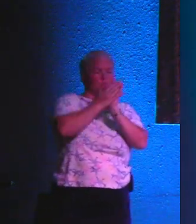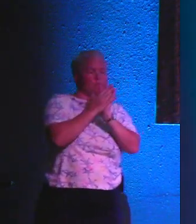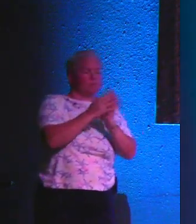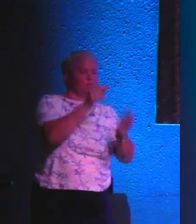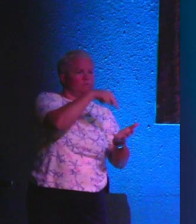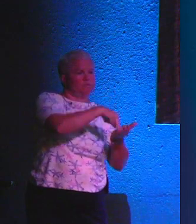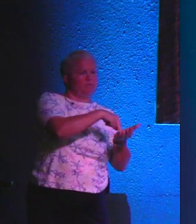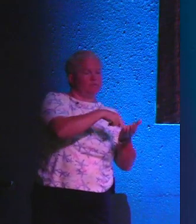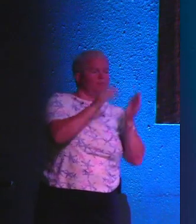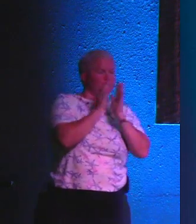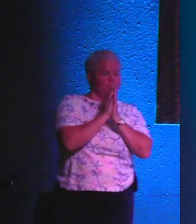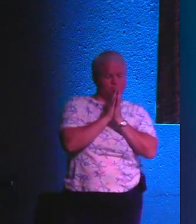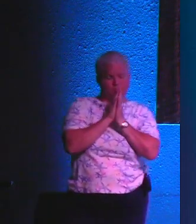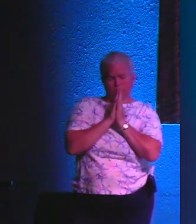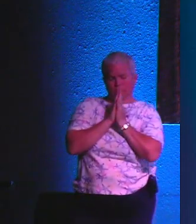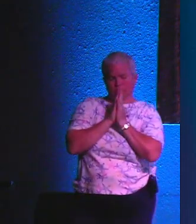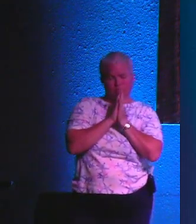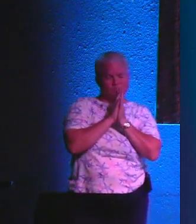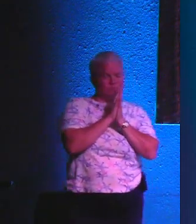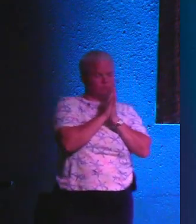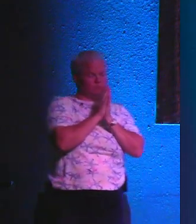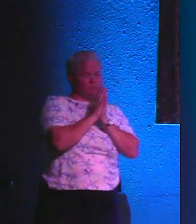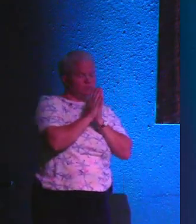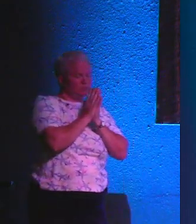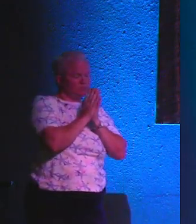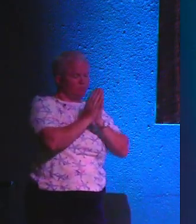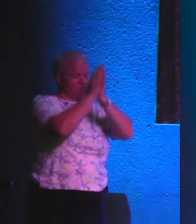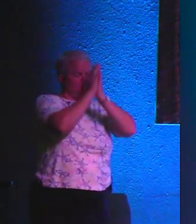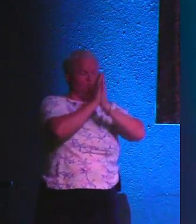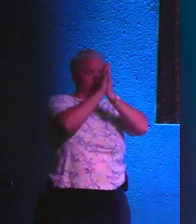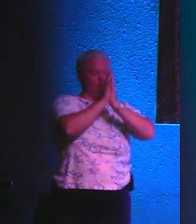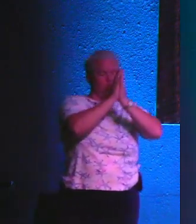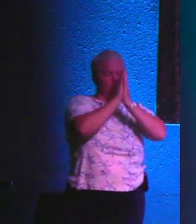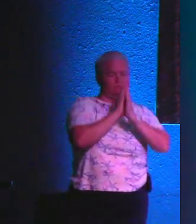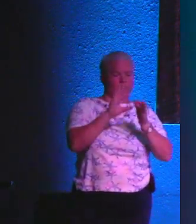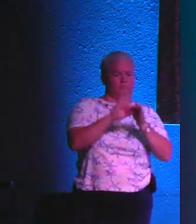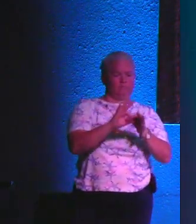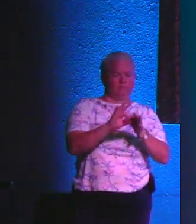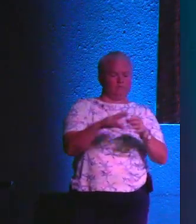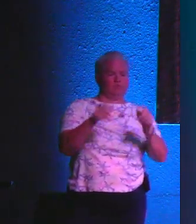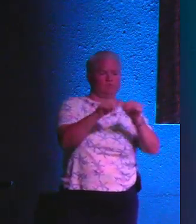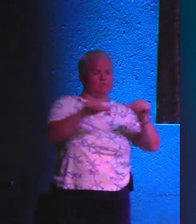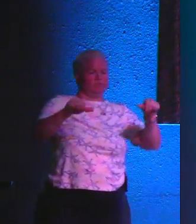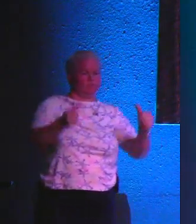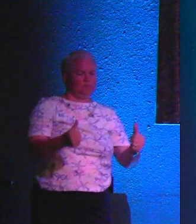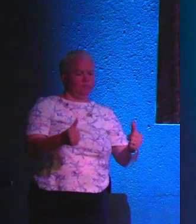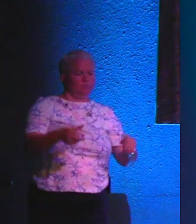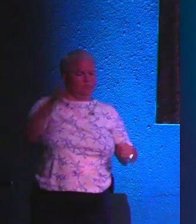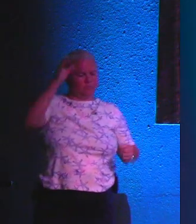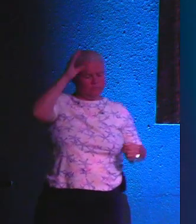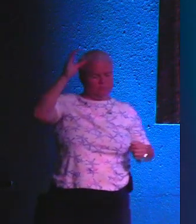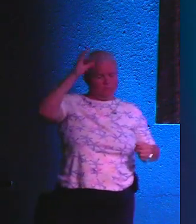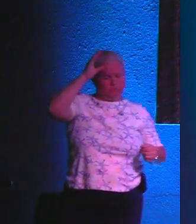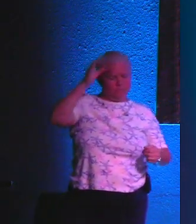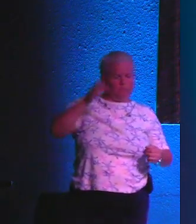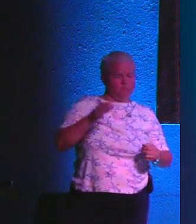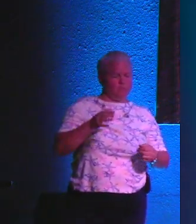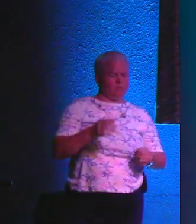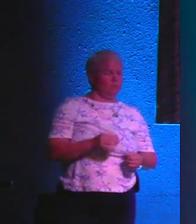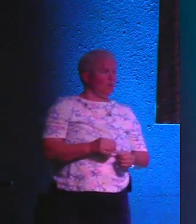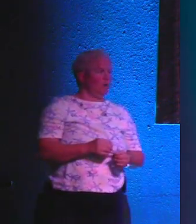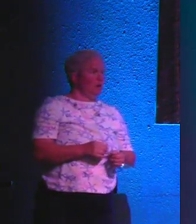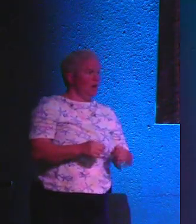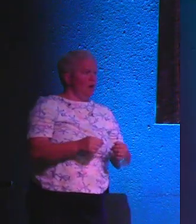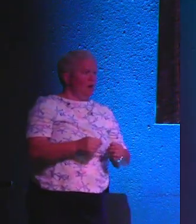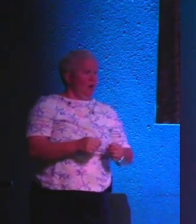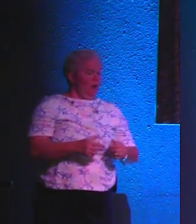stand up, pray with me. As we enter back into worship, join me at the altar. Father, Lord, your